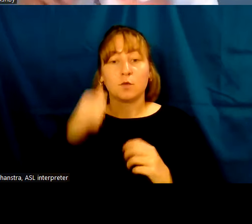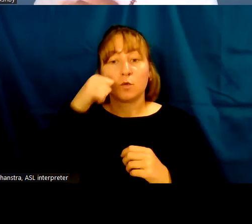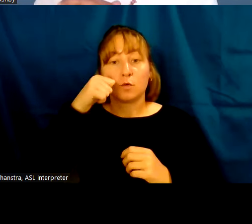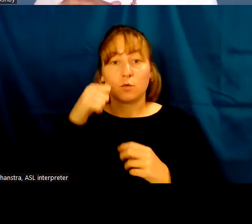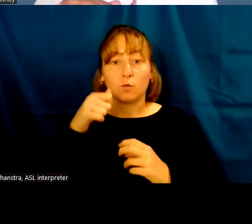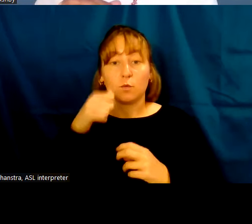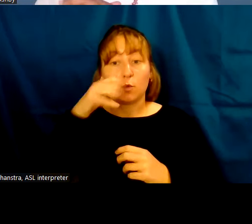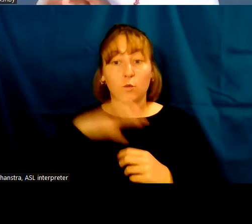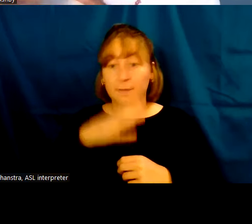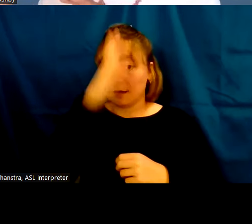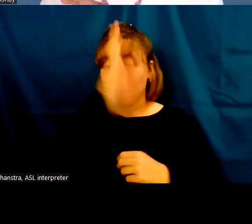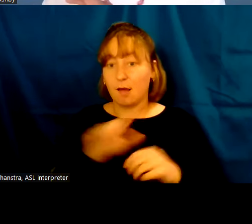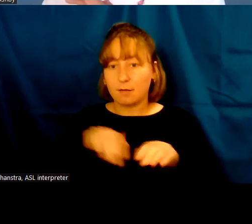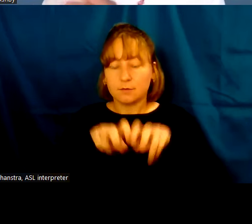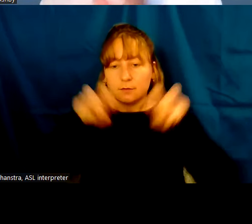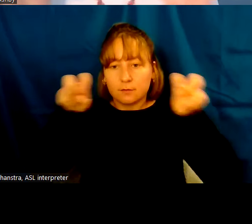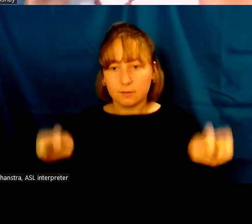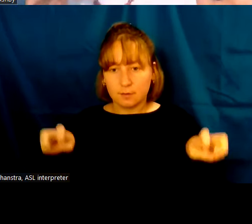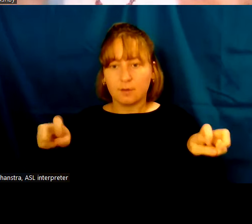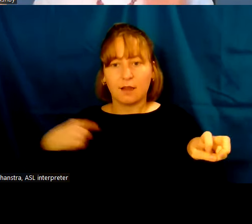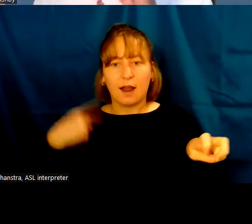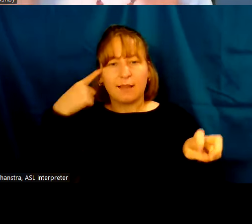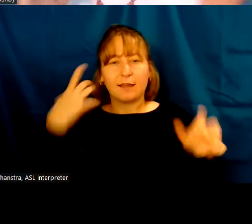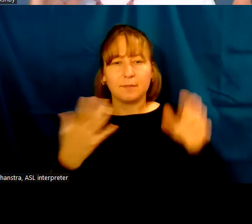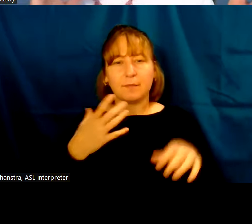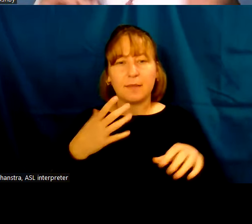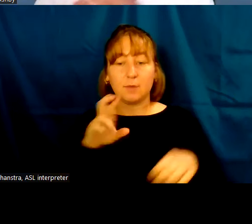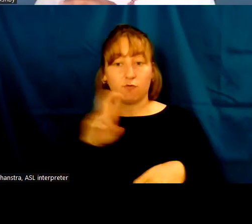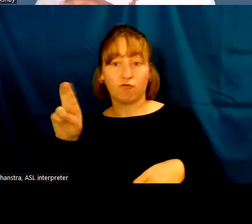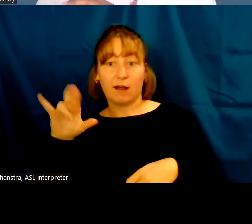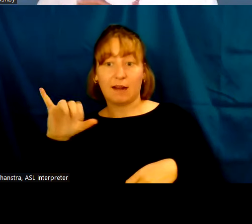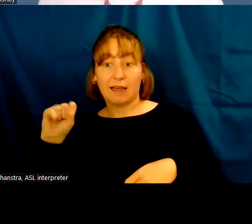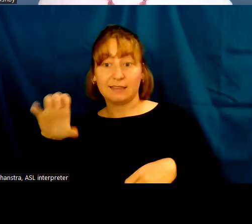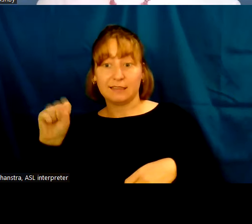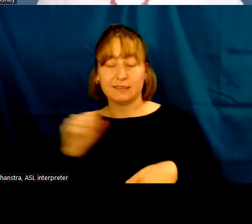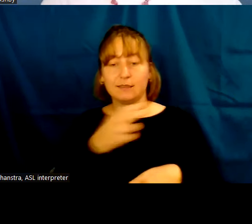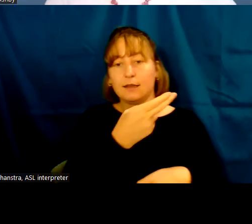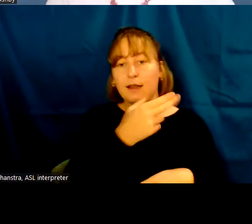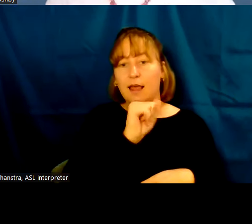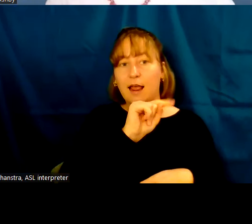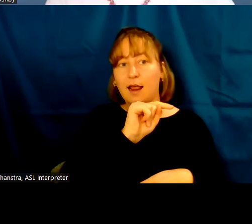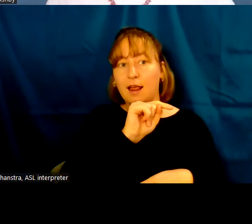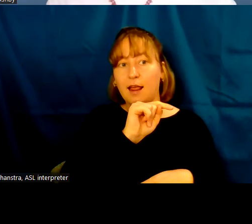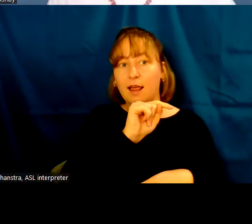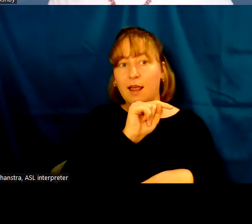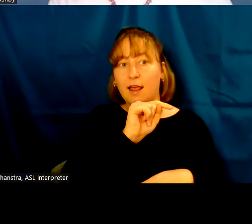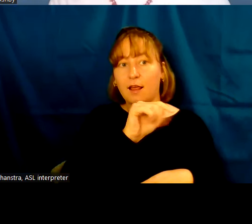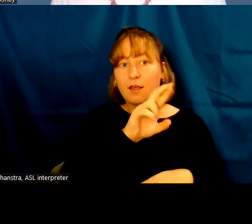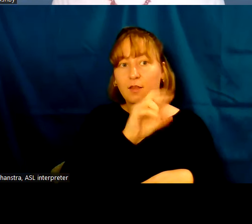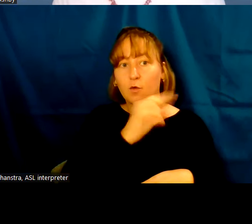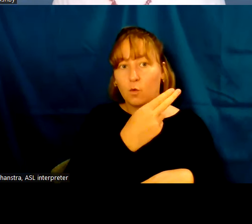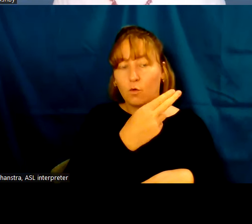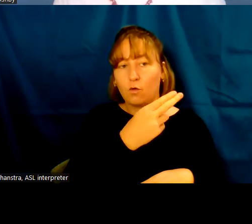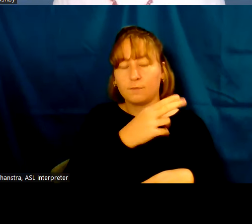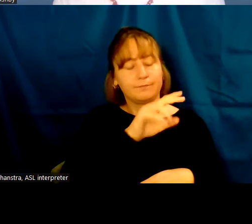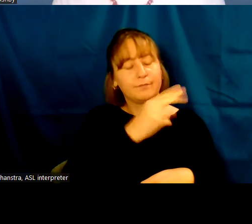their headdresses, I would say maybe Isis on the right and Hathor on the left, but most importantly on their laps, you see